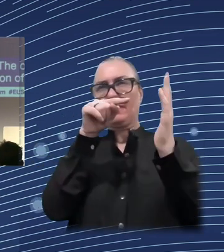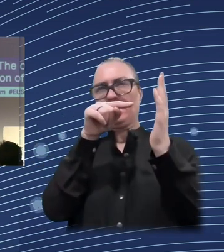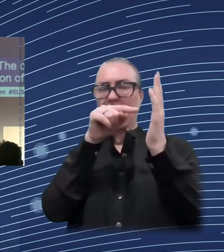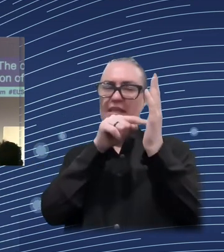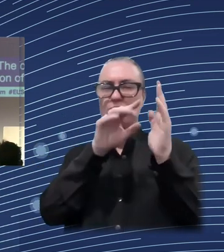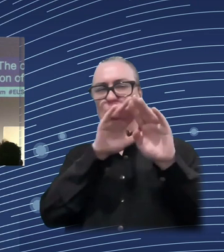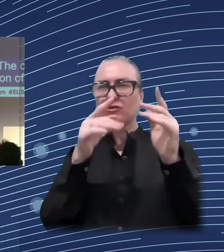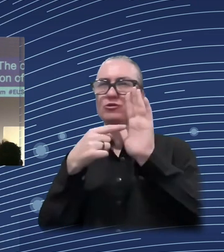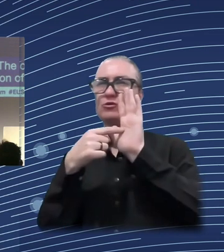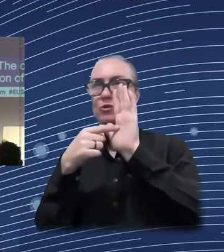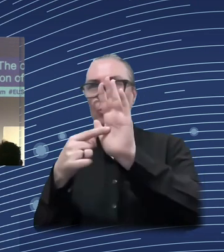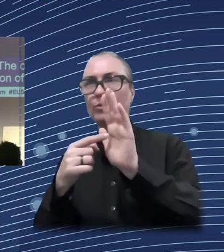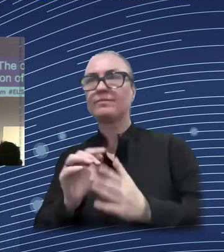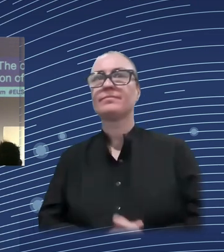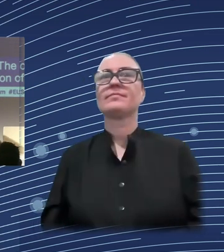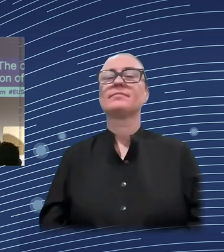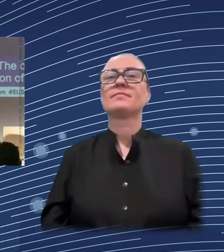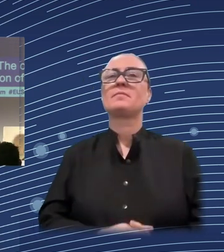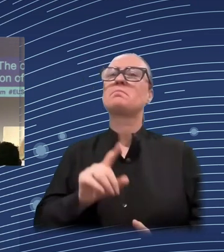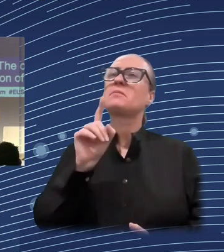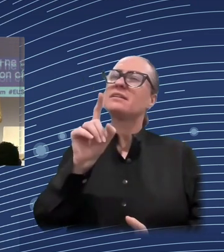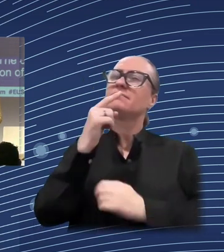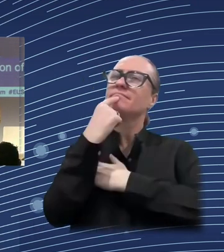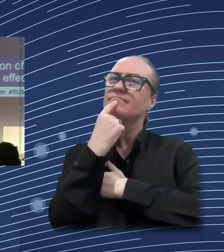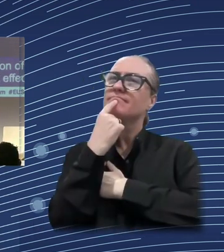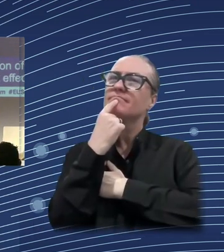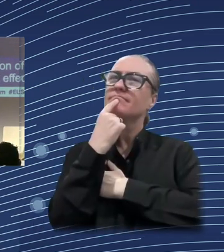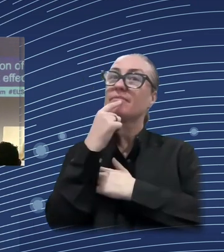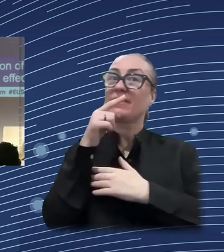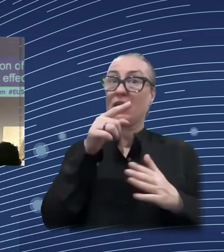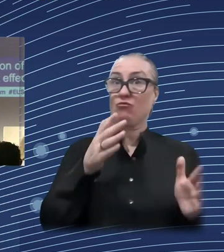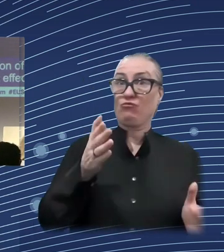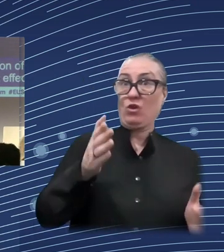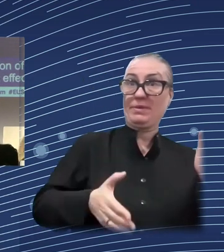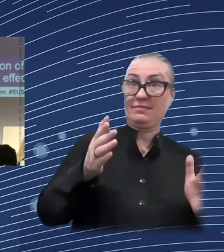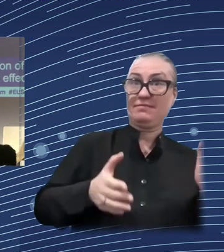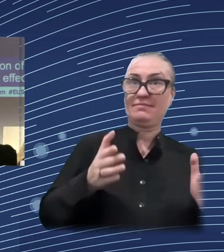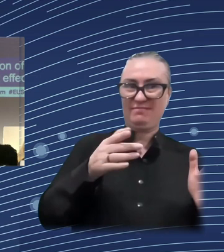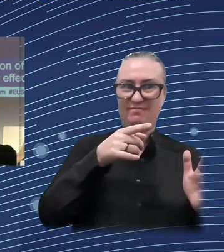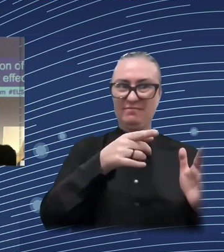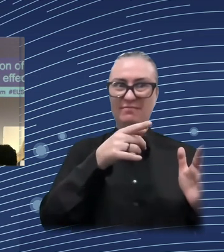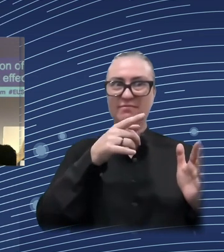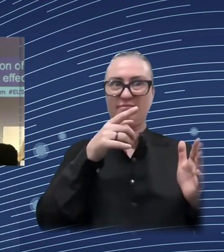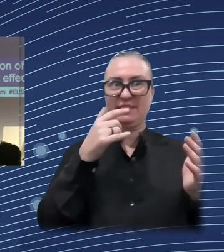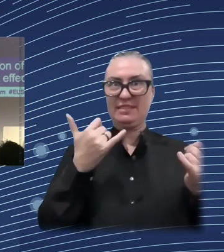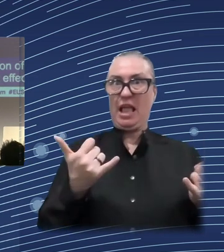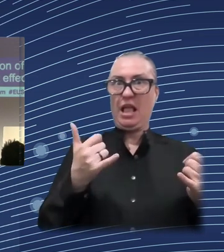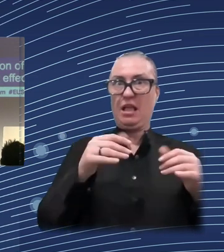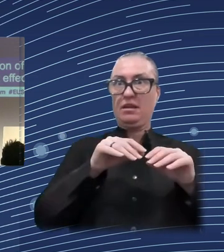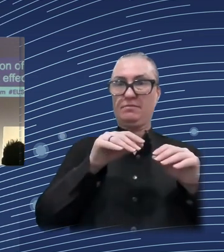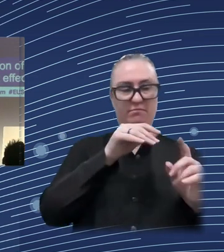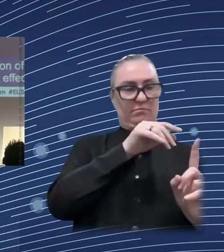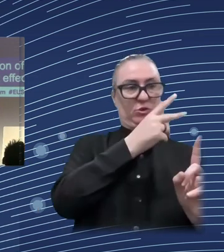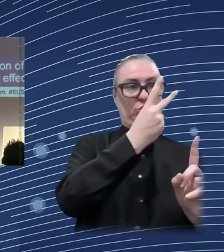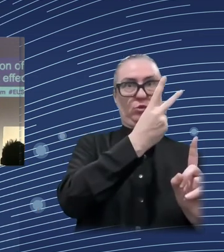here, this, you can't see the axis here, but this is at 1.5% of the 2018 value of the Gini